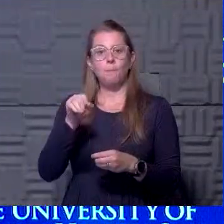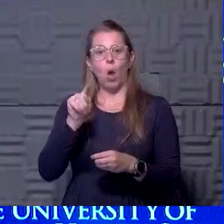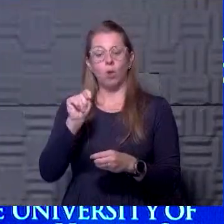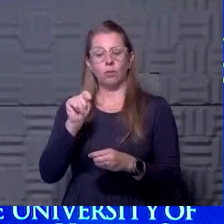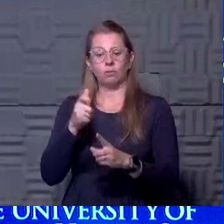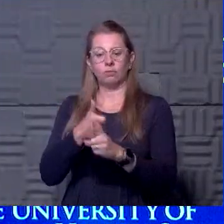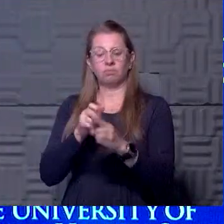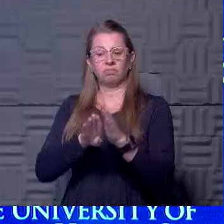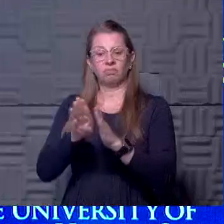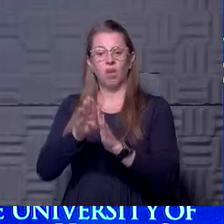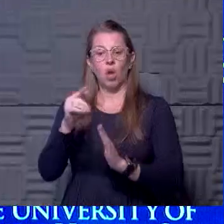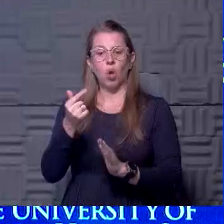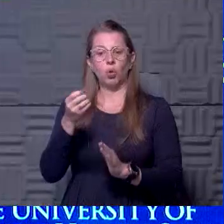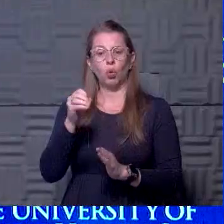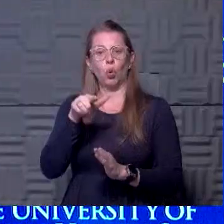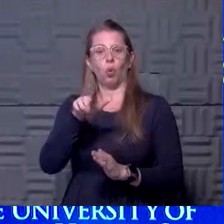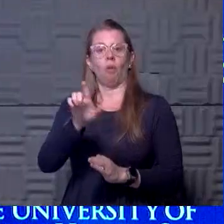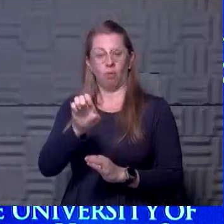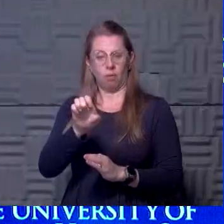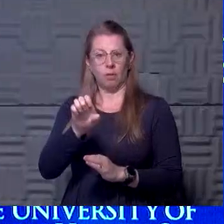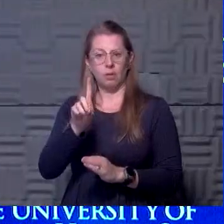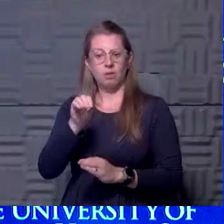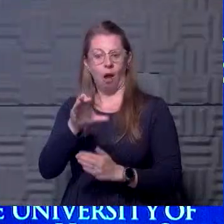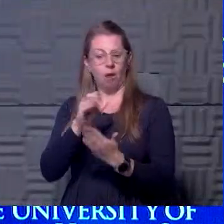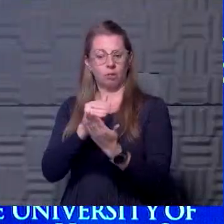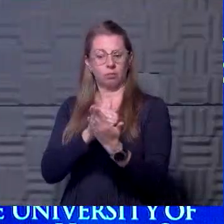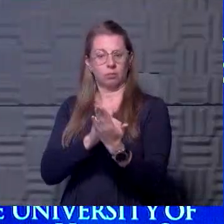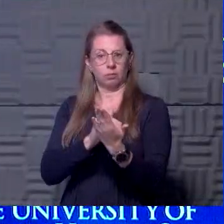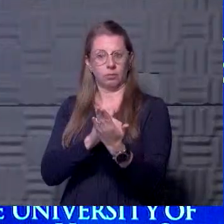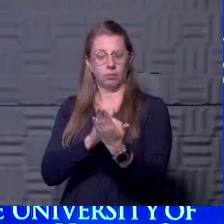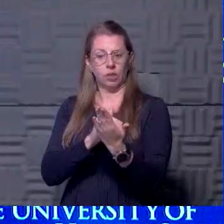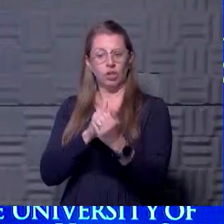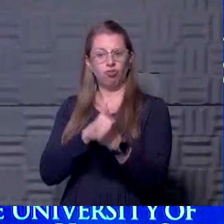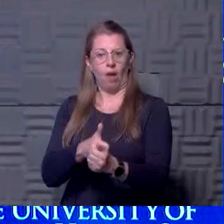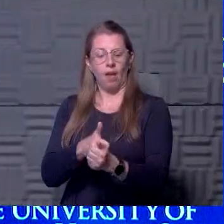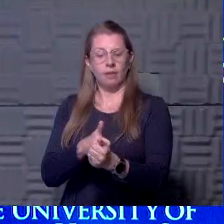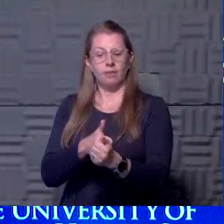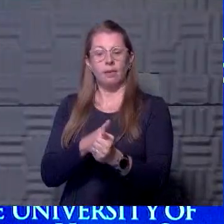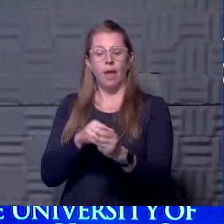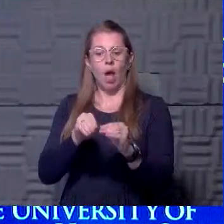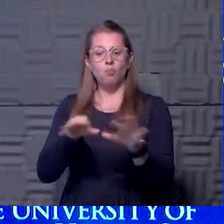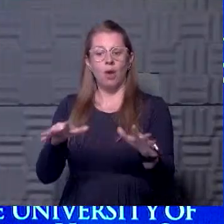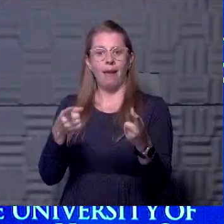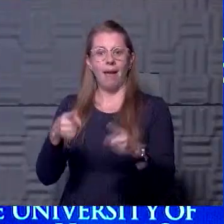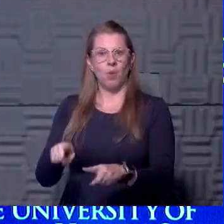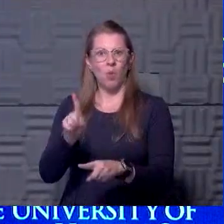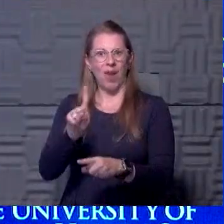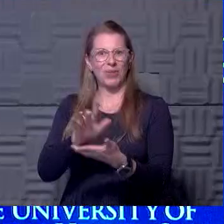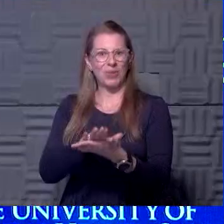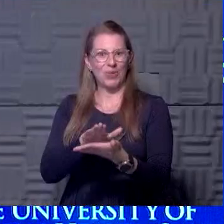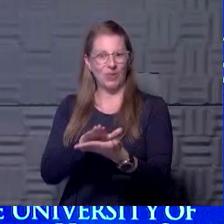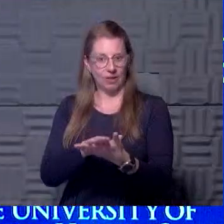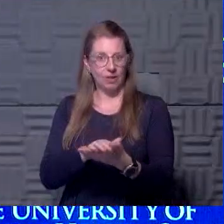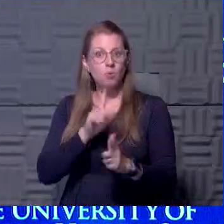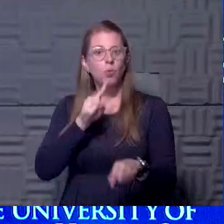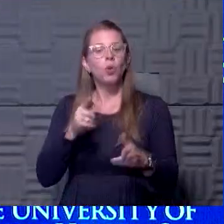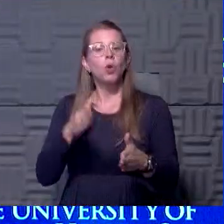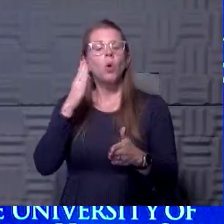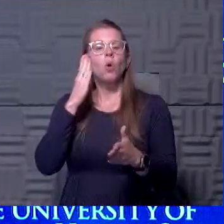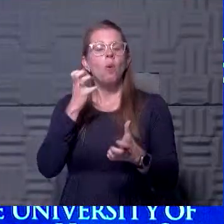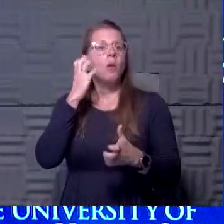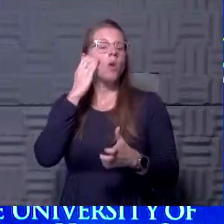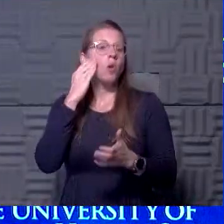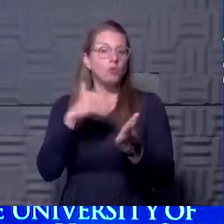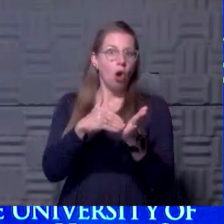Google doc that tracks, um, outbreaks in schools. And the reporter wants to know what the doctors